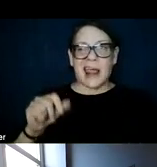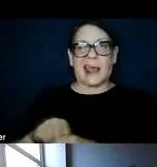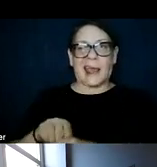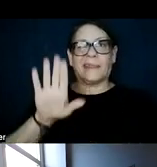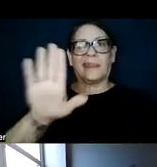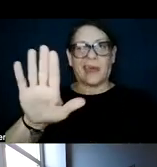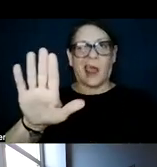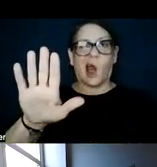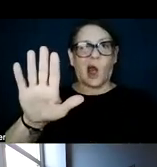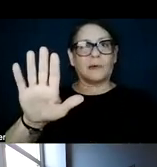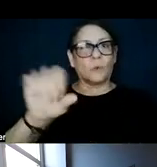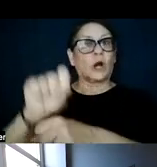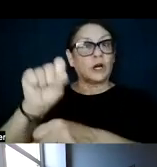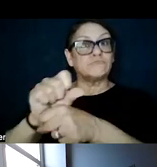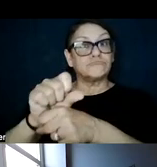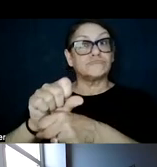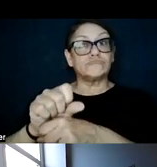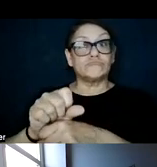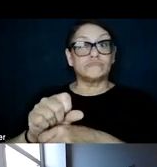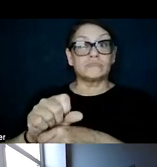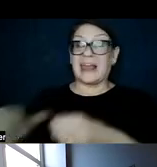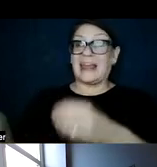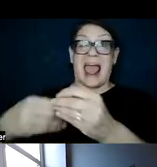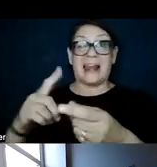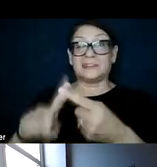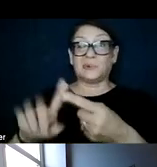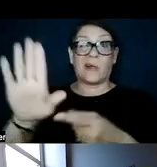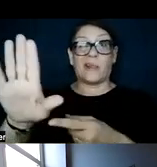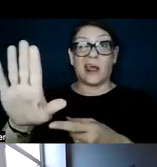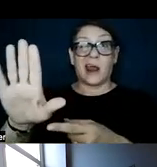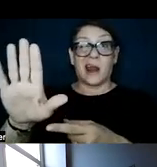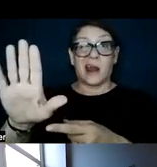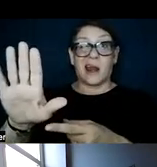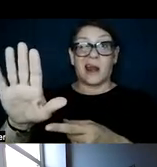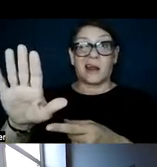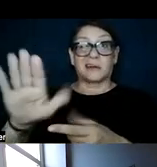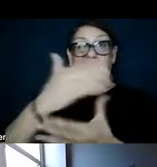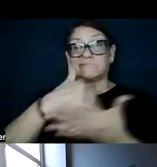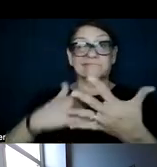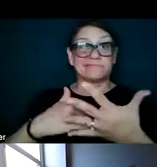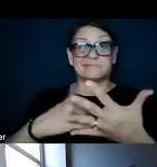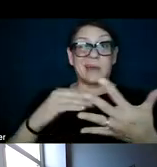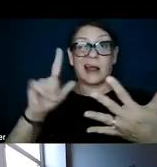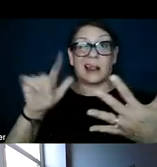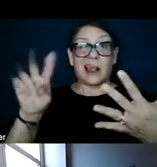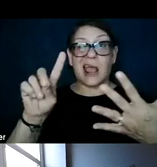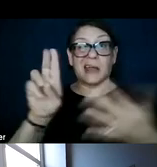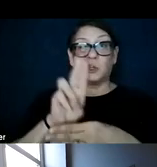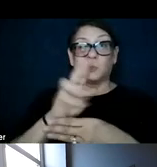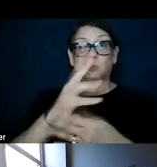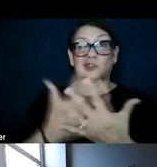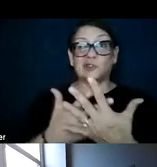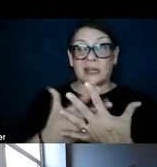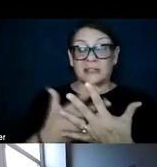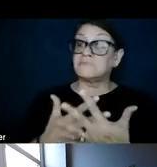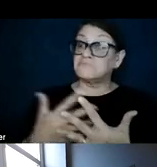level and added that to their suite of land use screens. So it